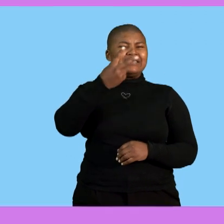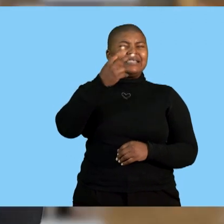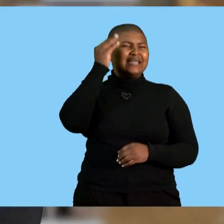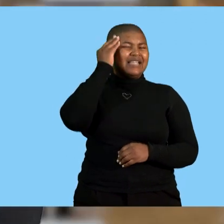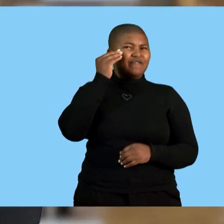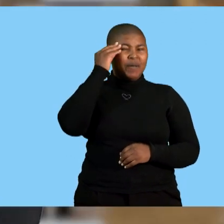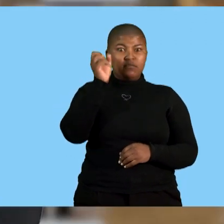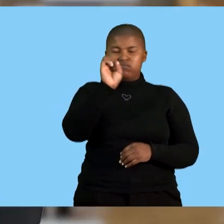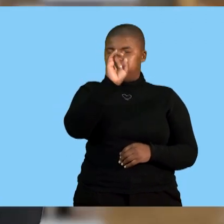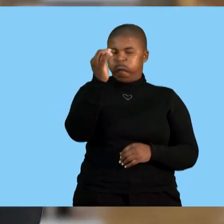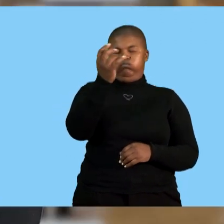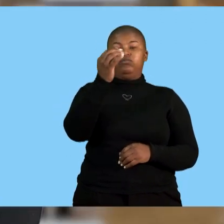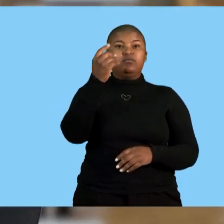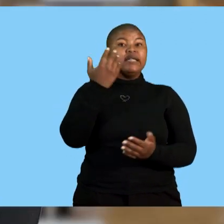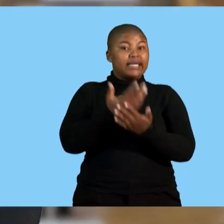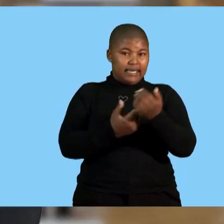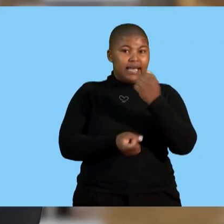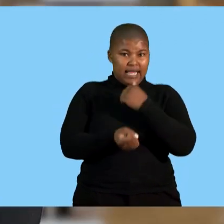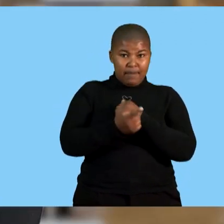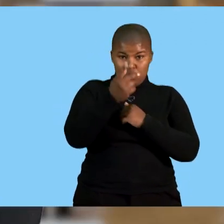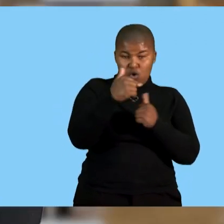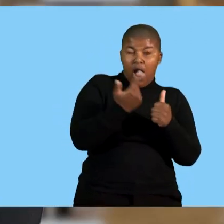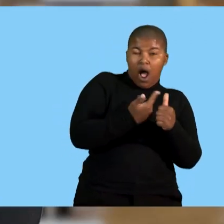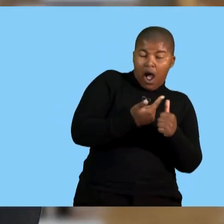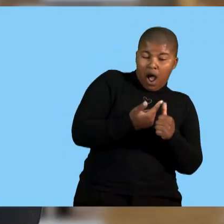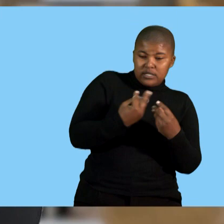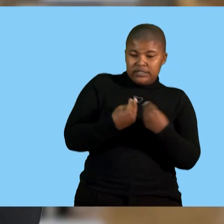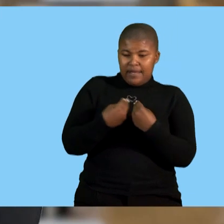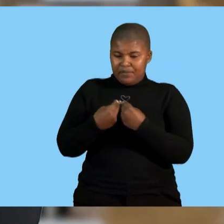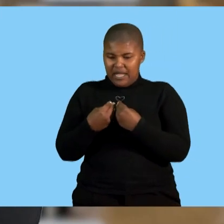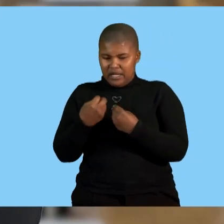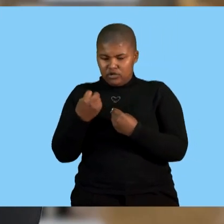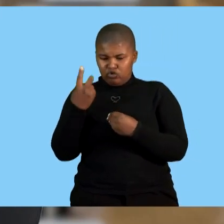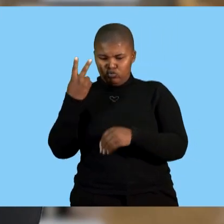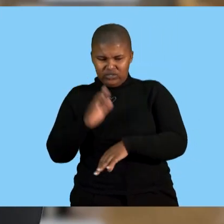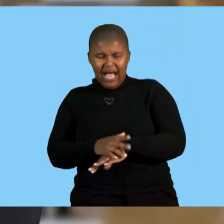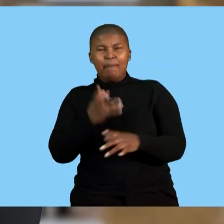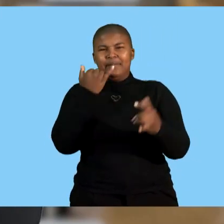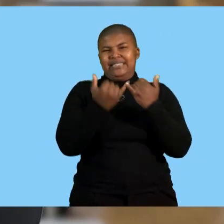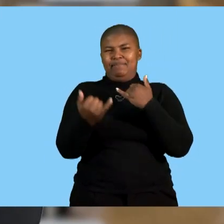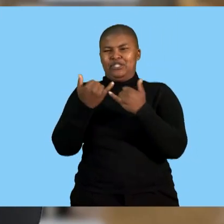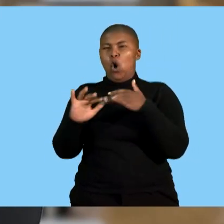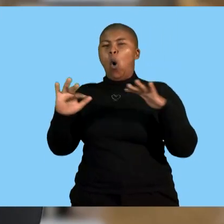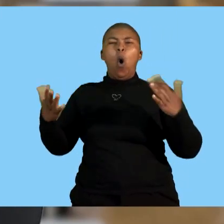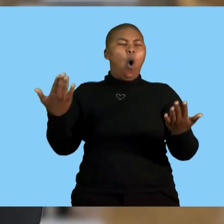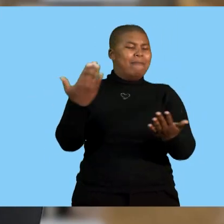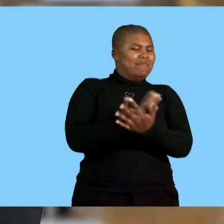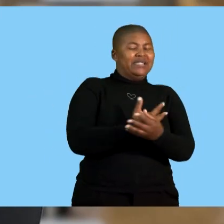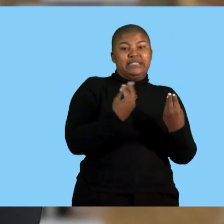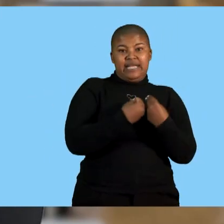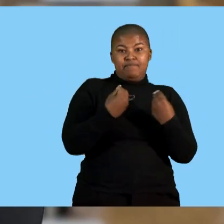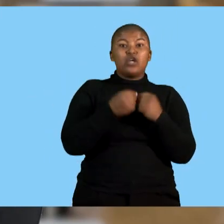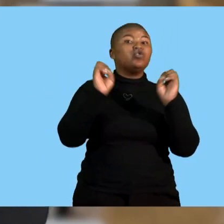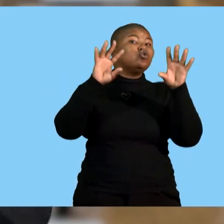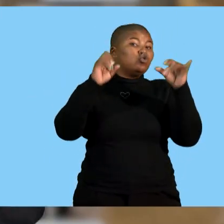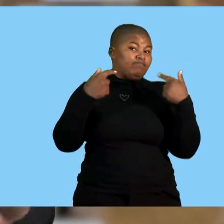possible that you can you can count one result twice or not count it at all. So what we